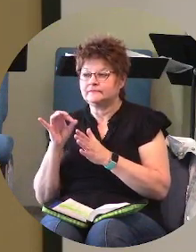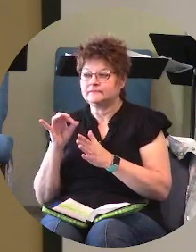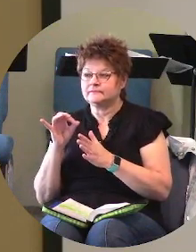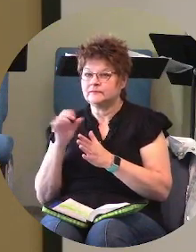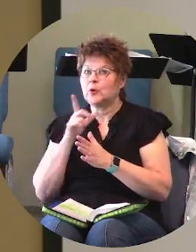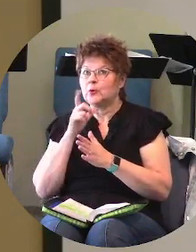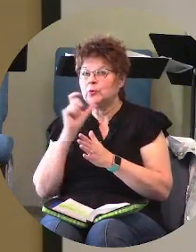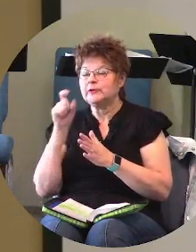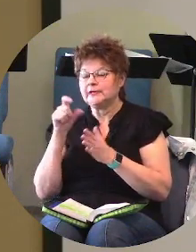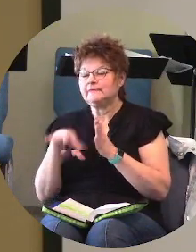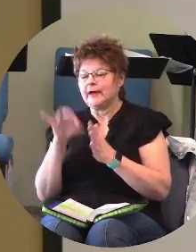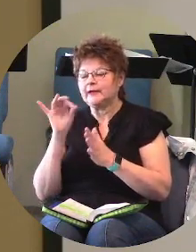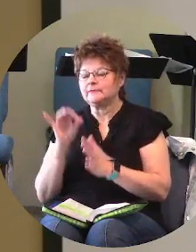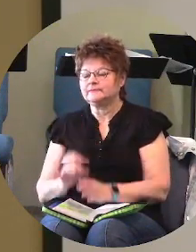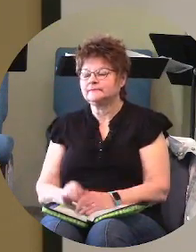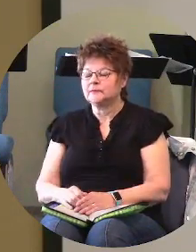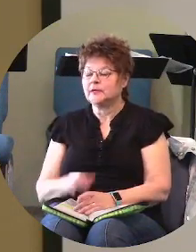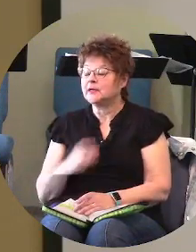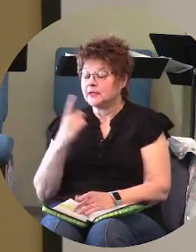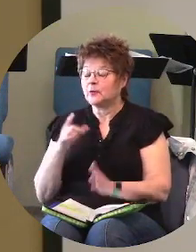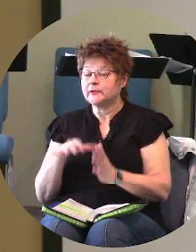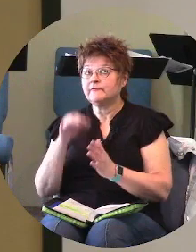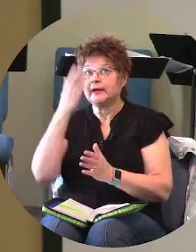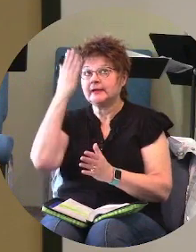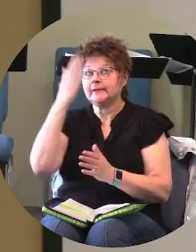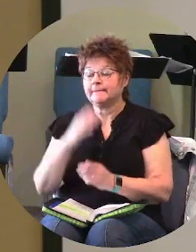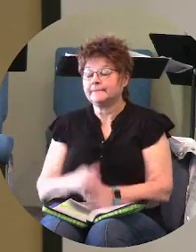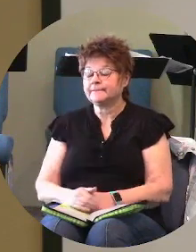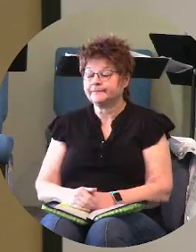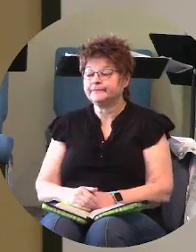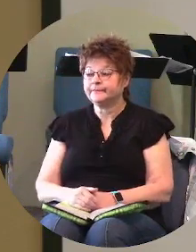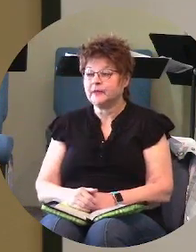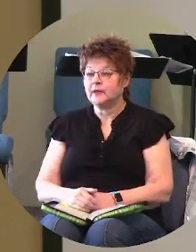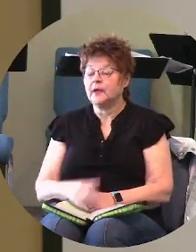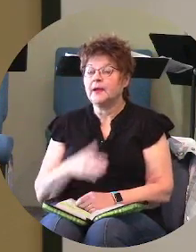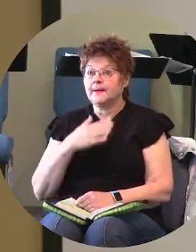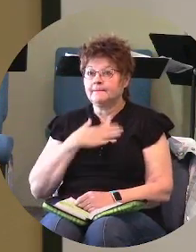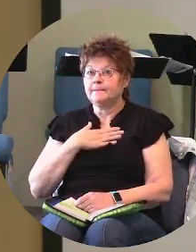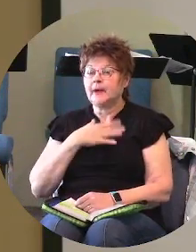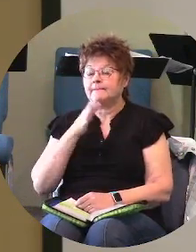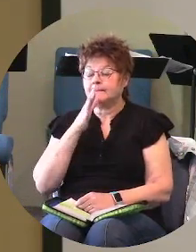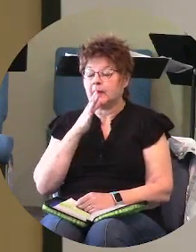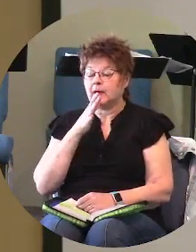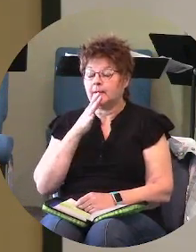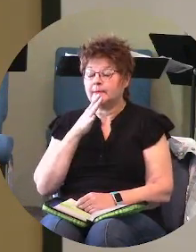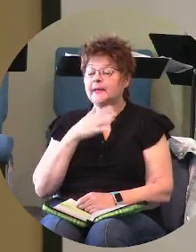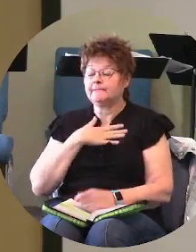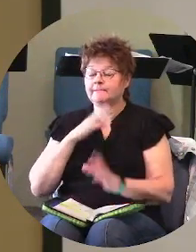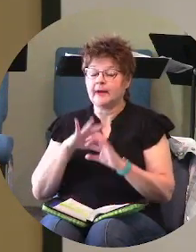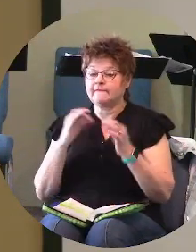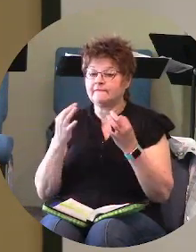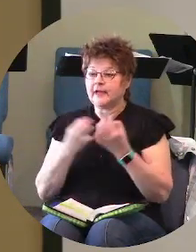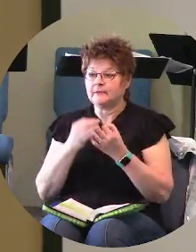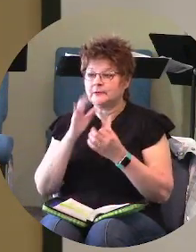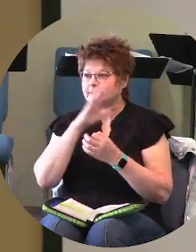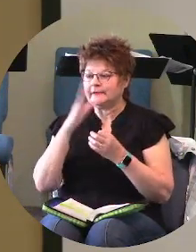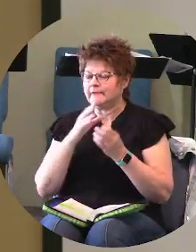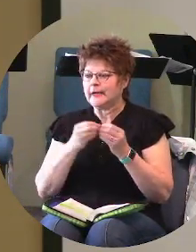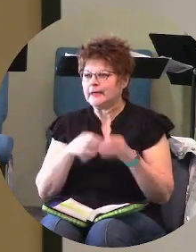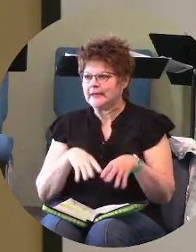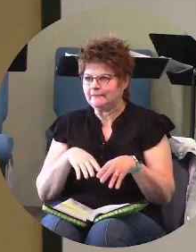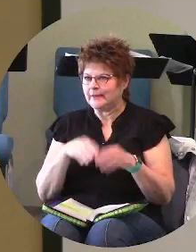who you need to find you'll always find him see my mom and my my my family was never going to leave me there